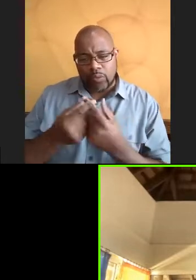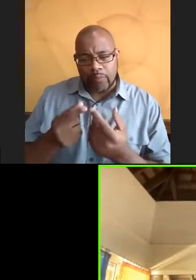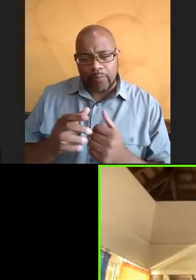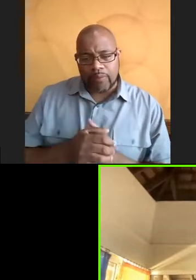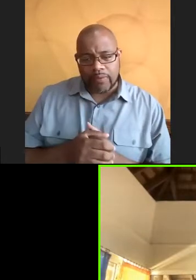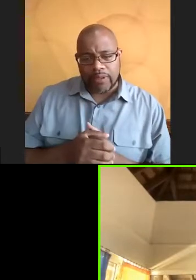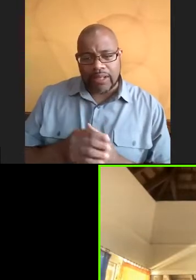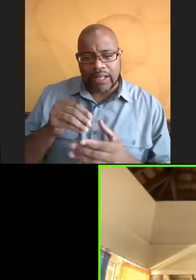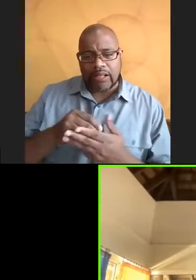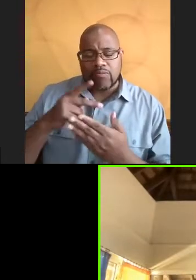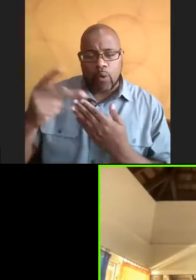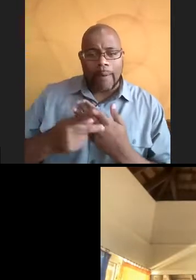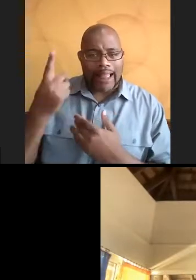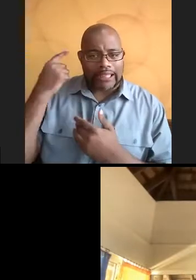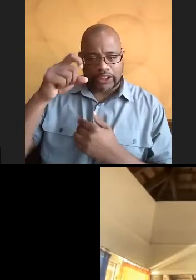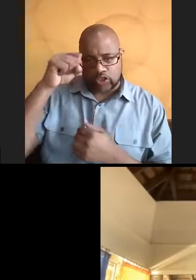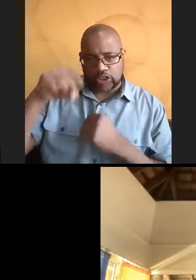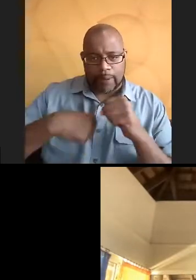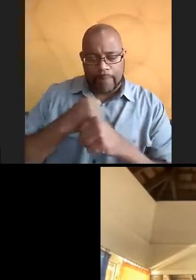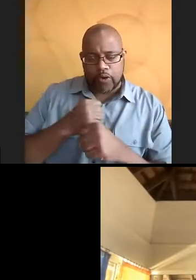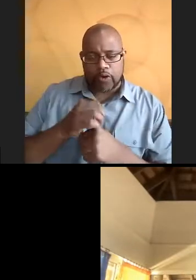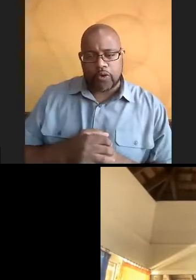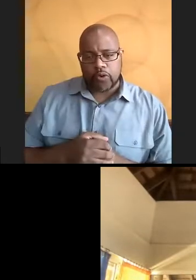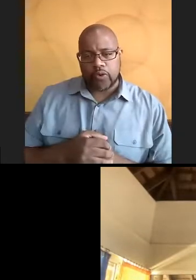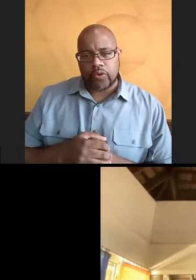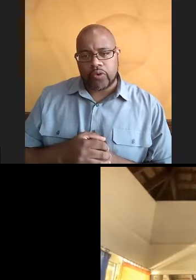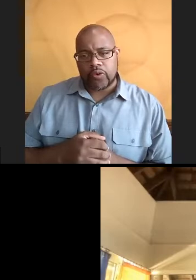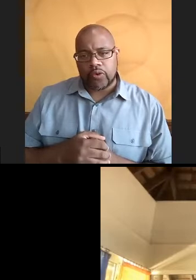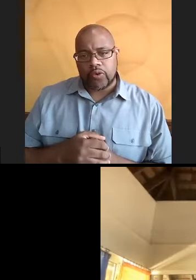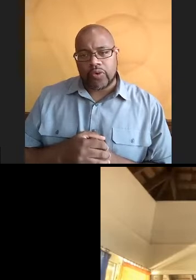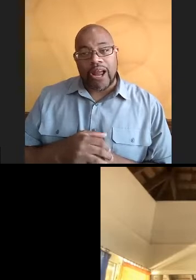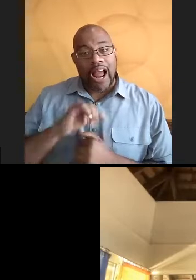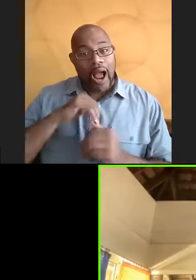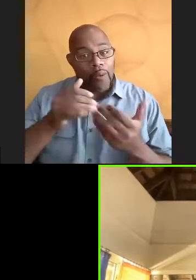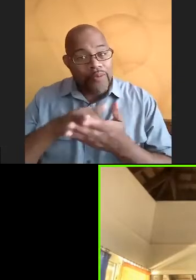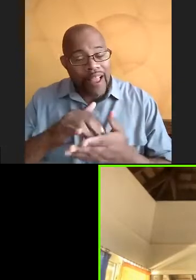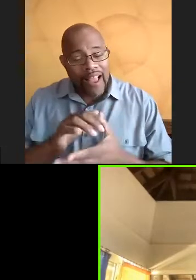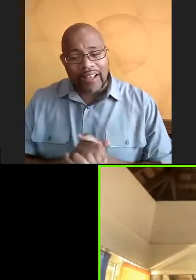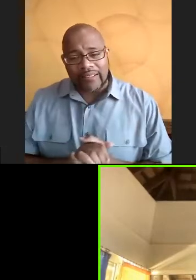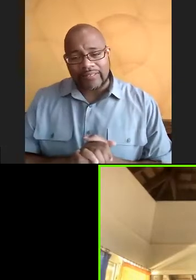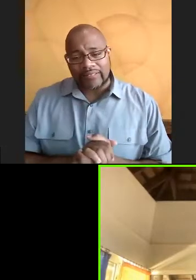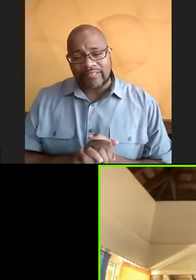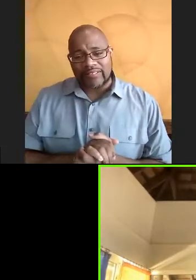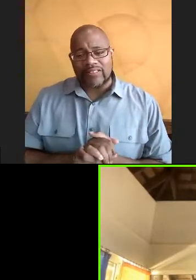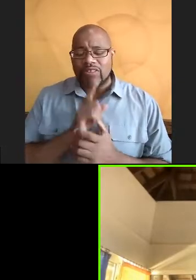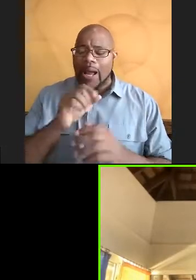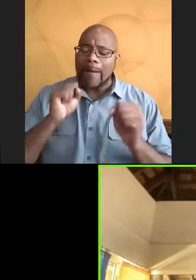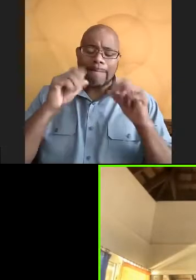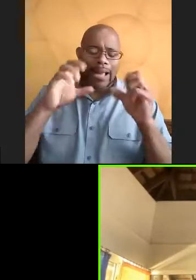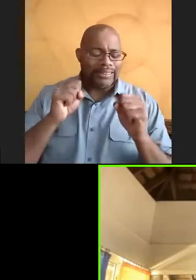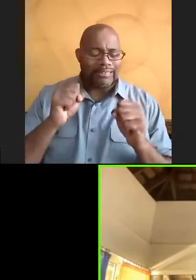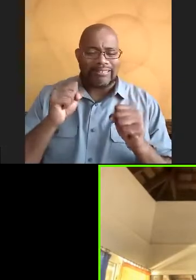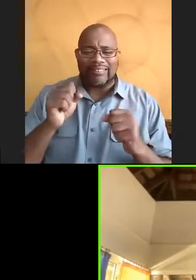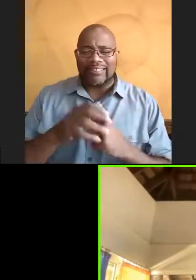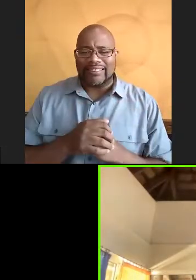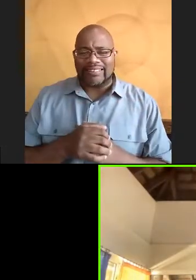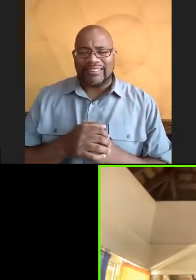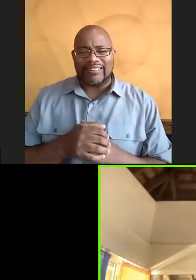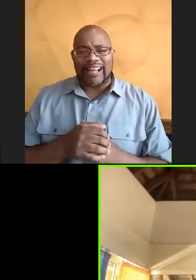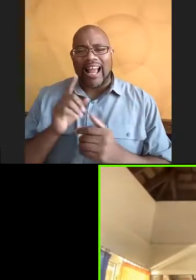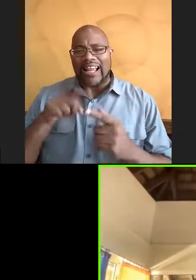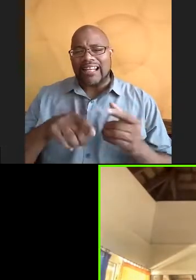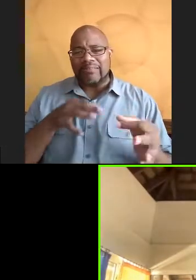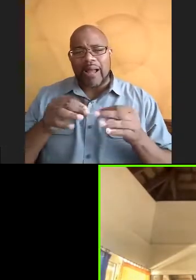program last summer. Oh, how was it? What was it? I, it was amazing. I cannot talk enough about